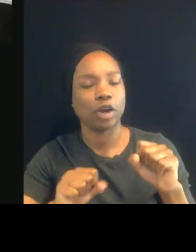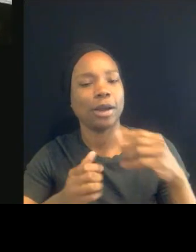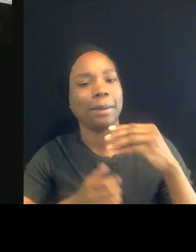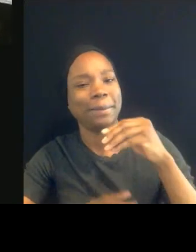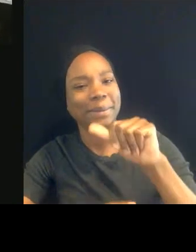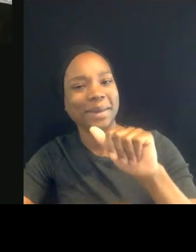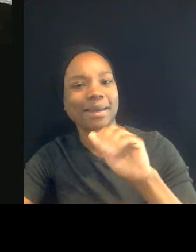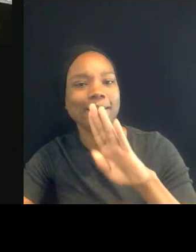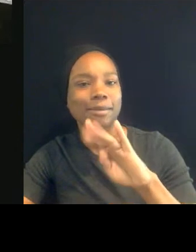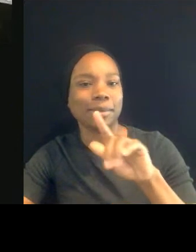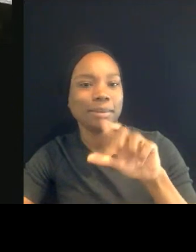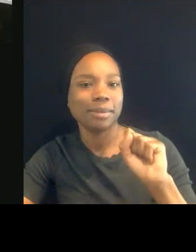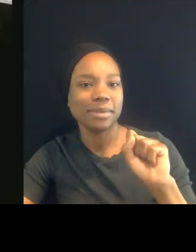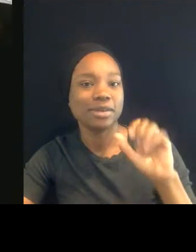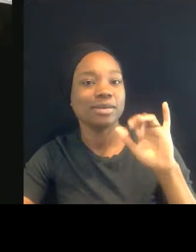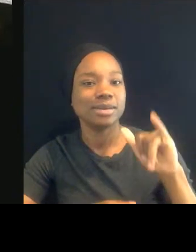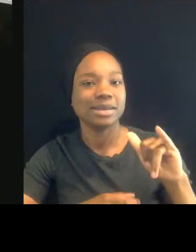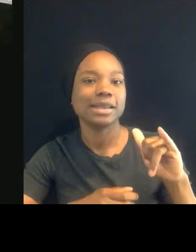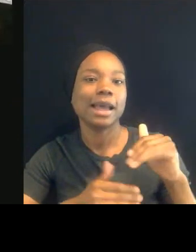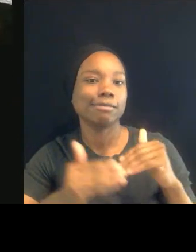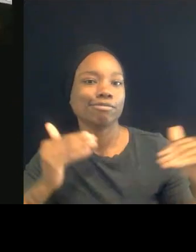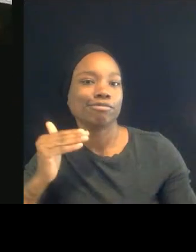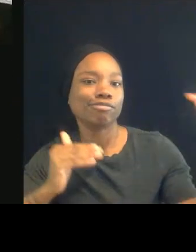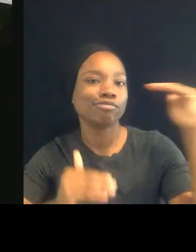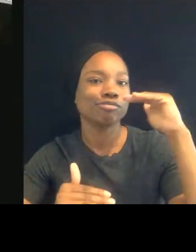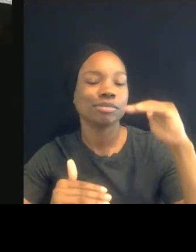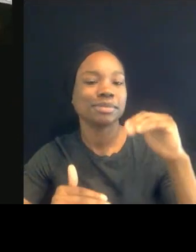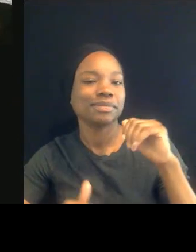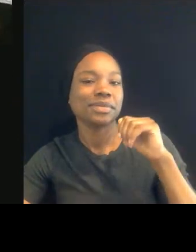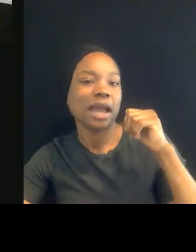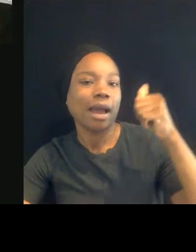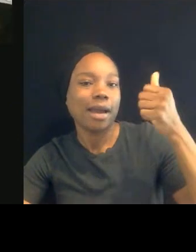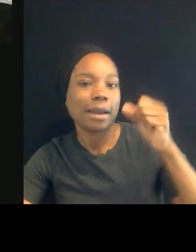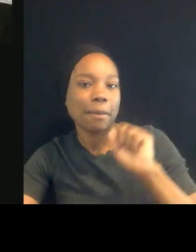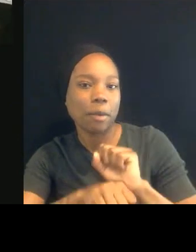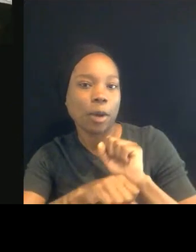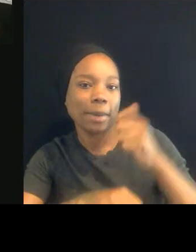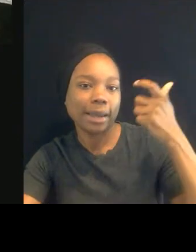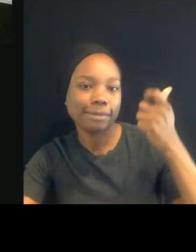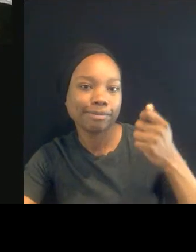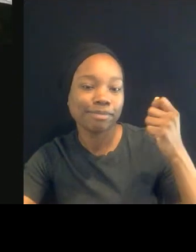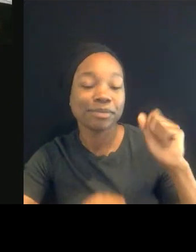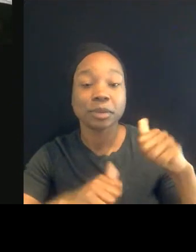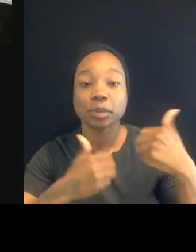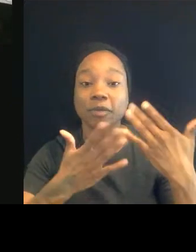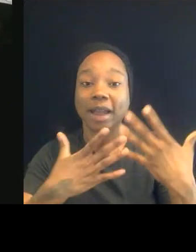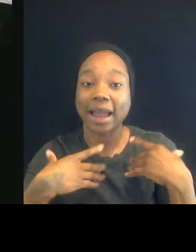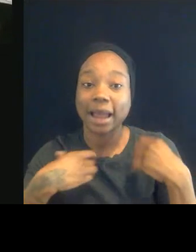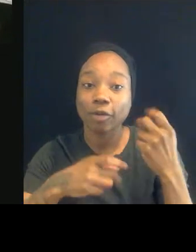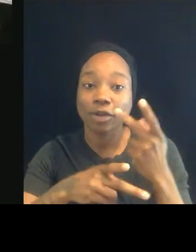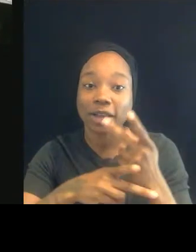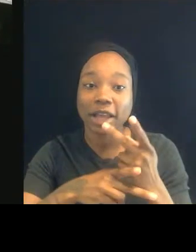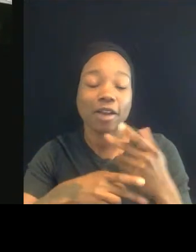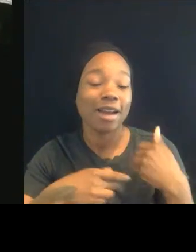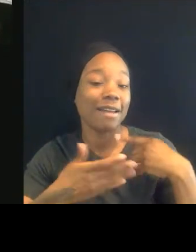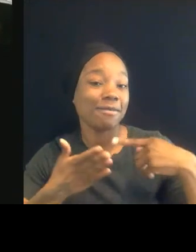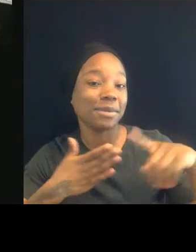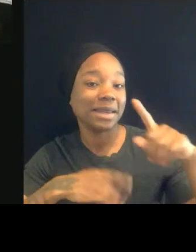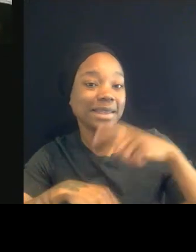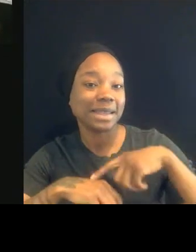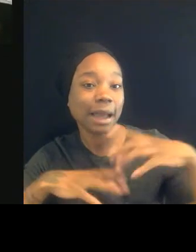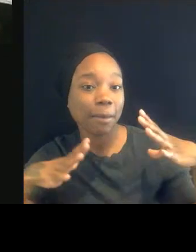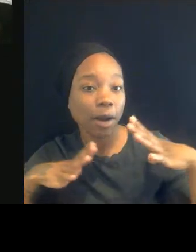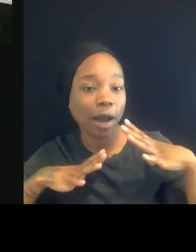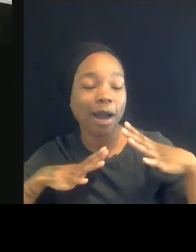does, that it would give you some healthcare, that you could have time off that's paid, that you could take care of your family if something comes up